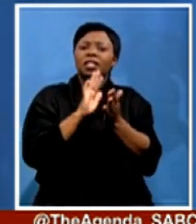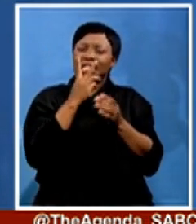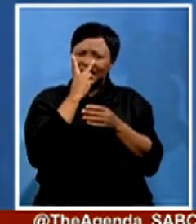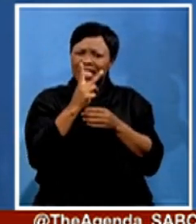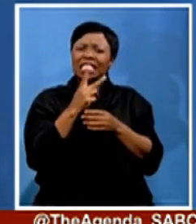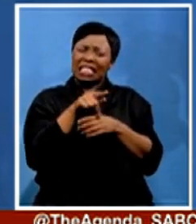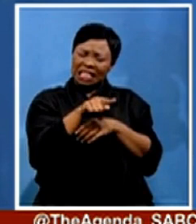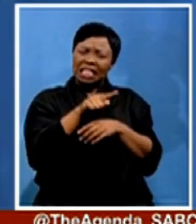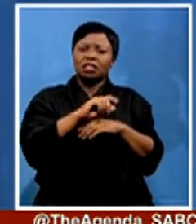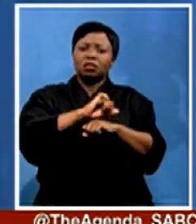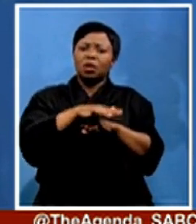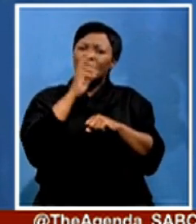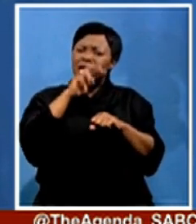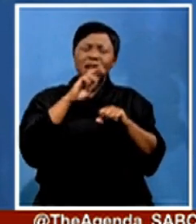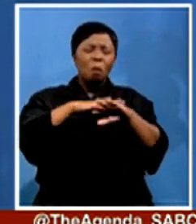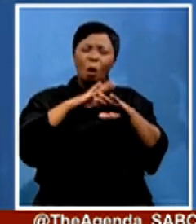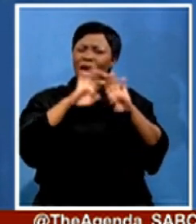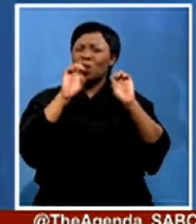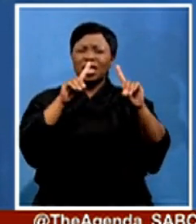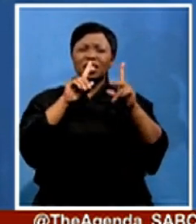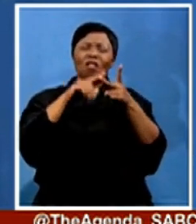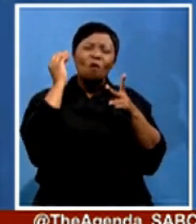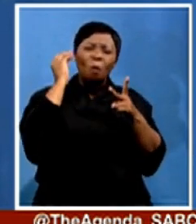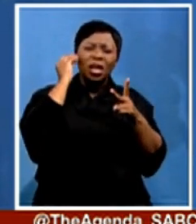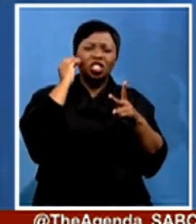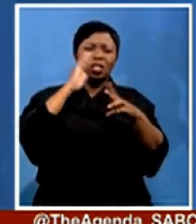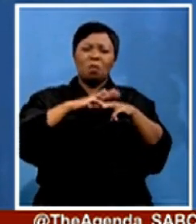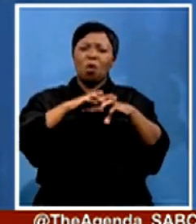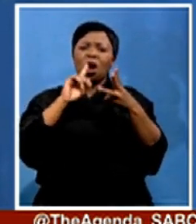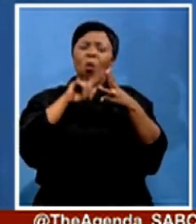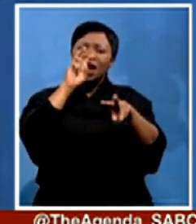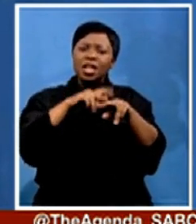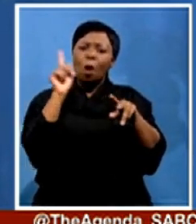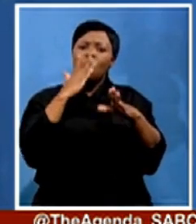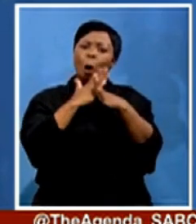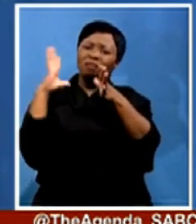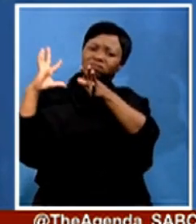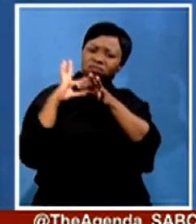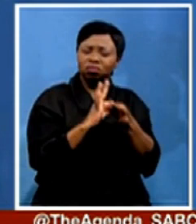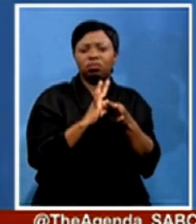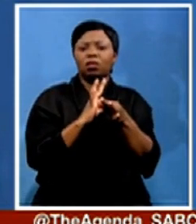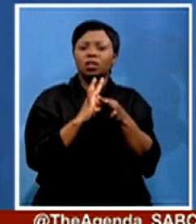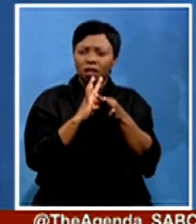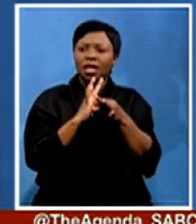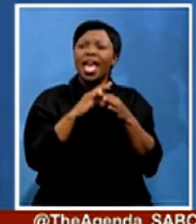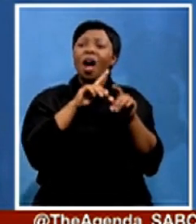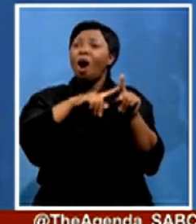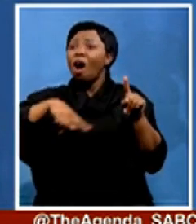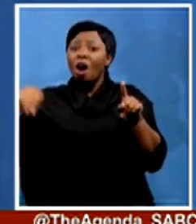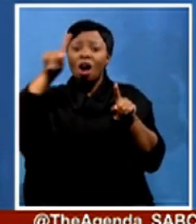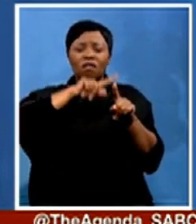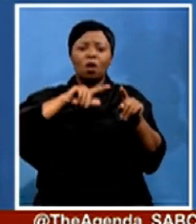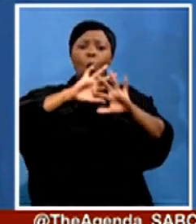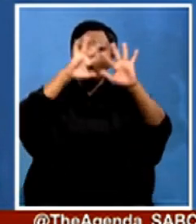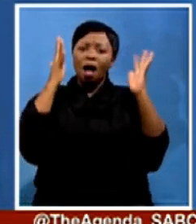more information. We need collaboration with everyone in the world who is looking for a way to